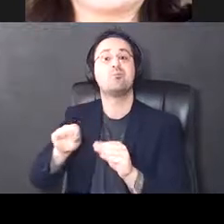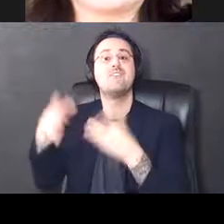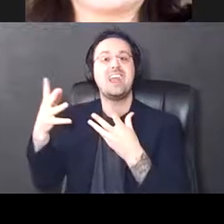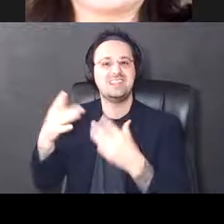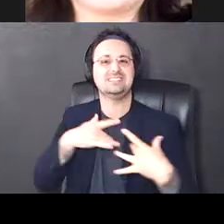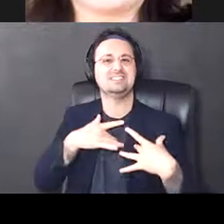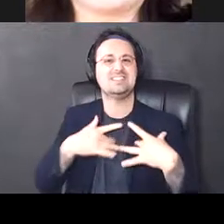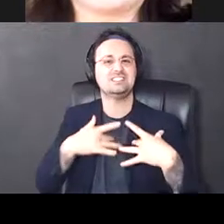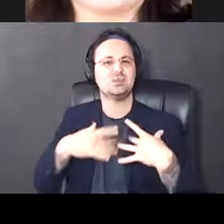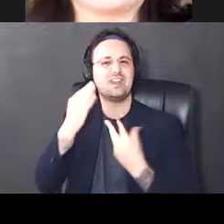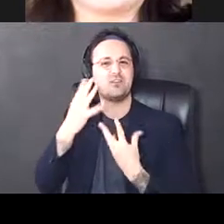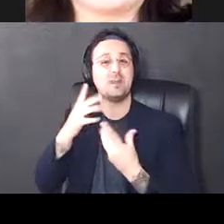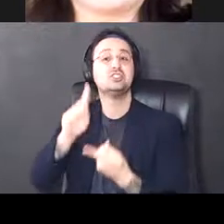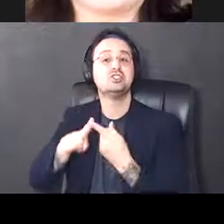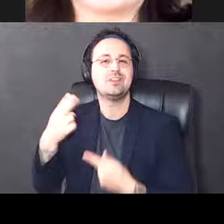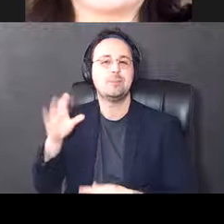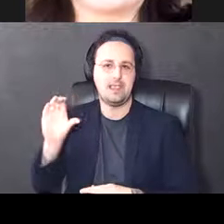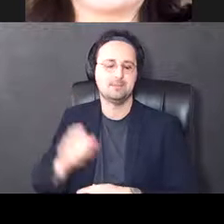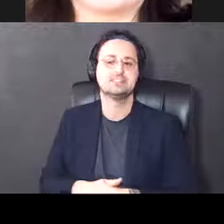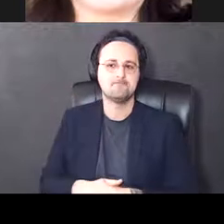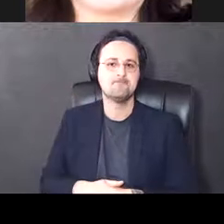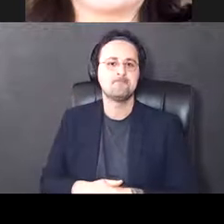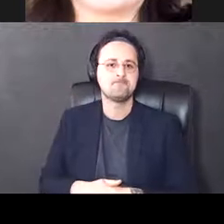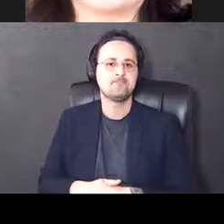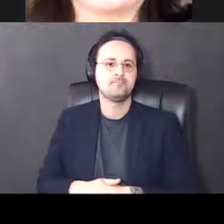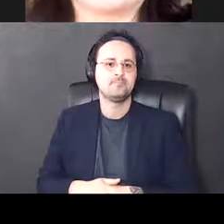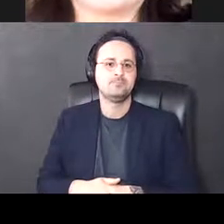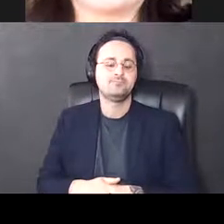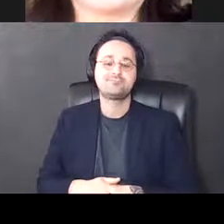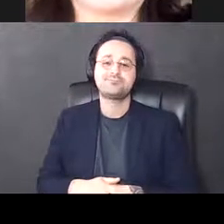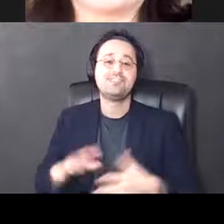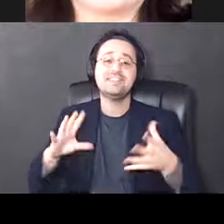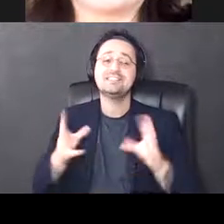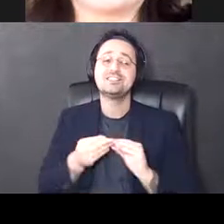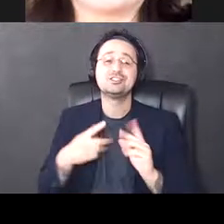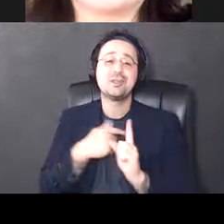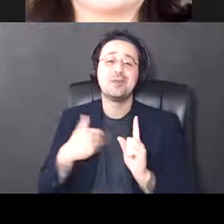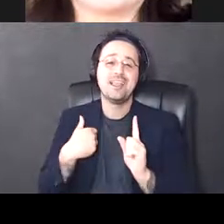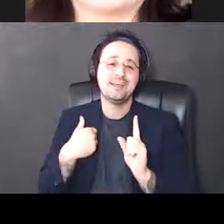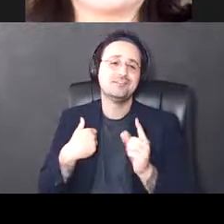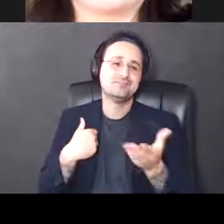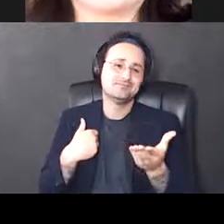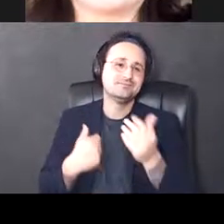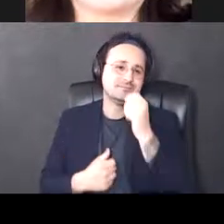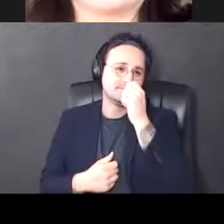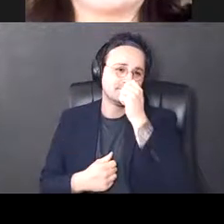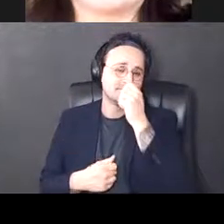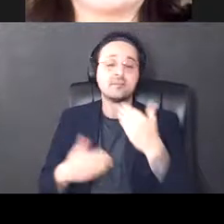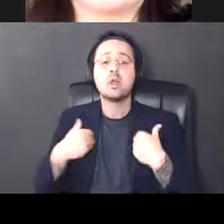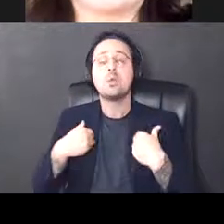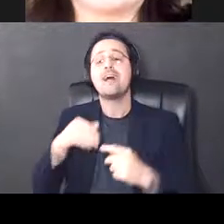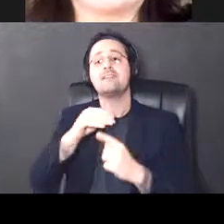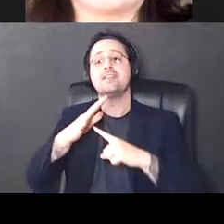into the hippocampus. And so essentially we have dendrites that